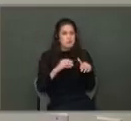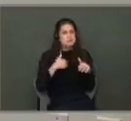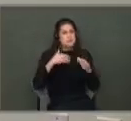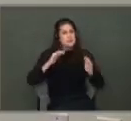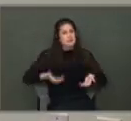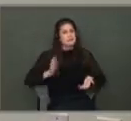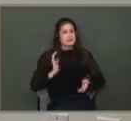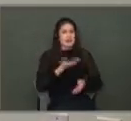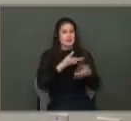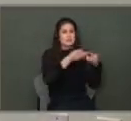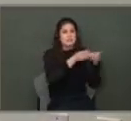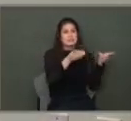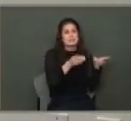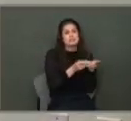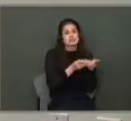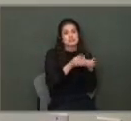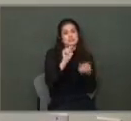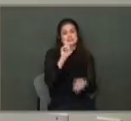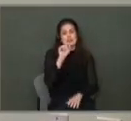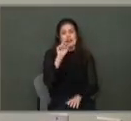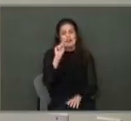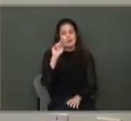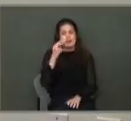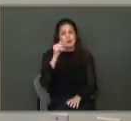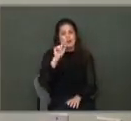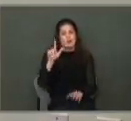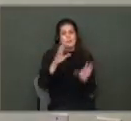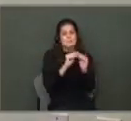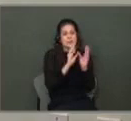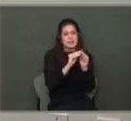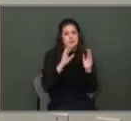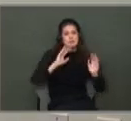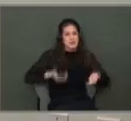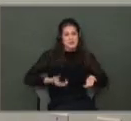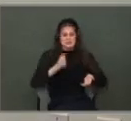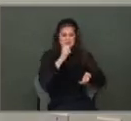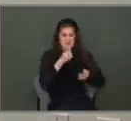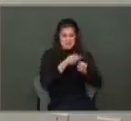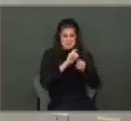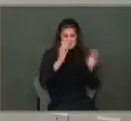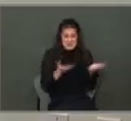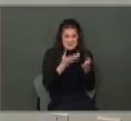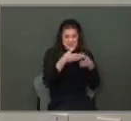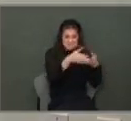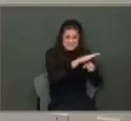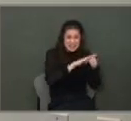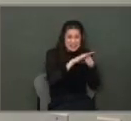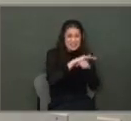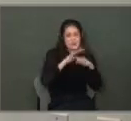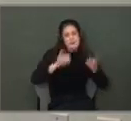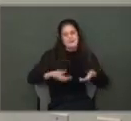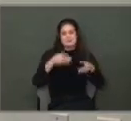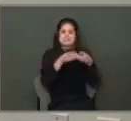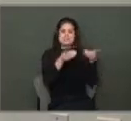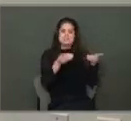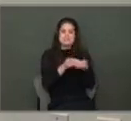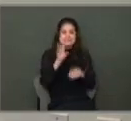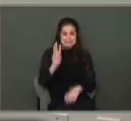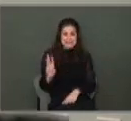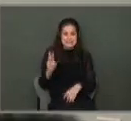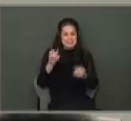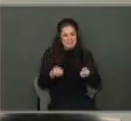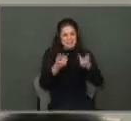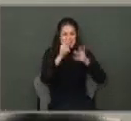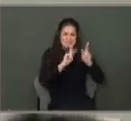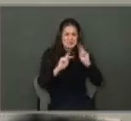Welcome to our District Budget Town Hall. Welcome to those of you that are not from around these parts. Welcome to District 6. There's a lot